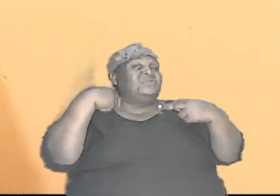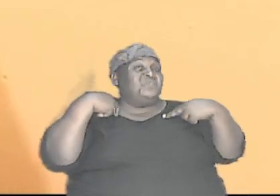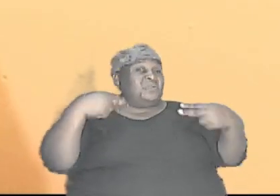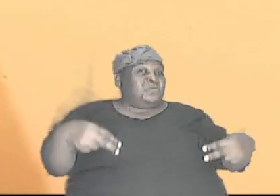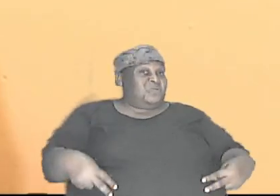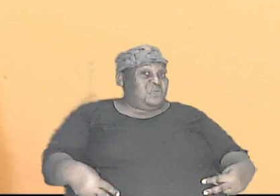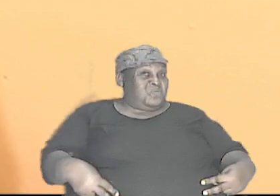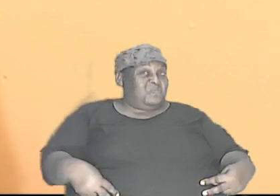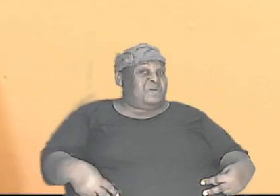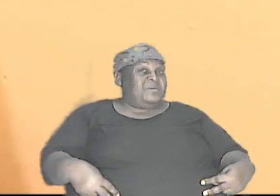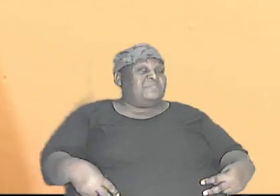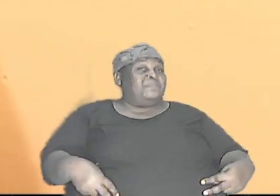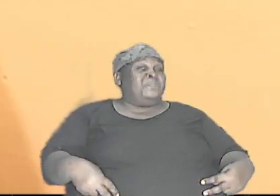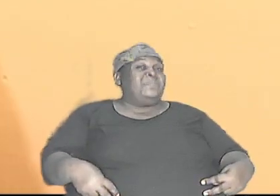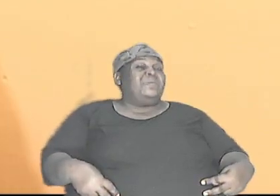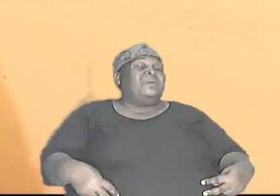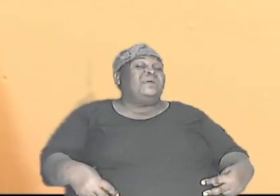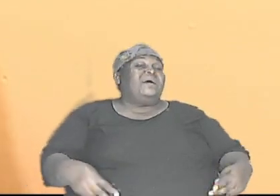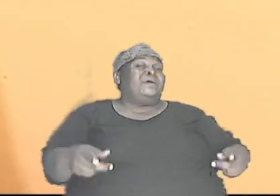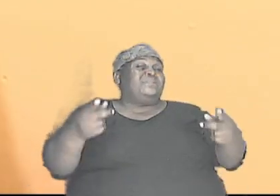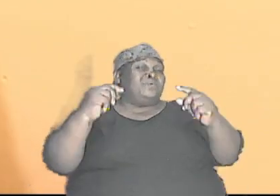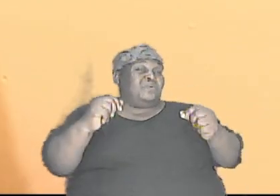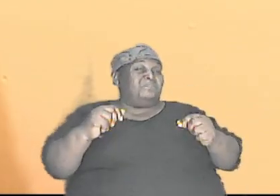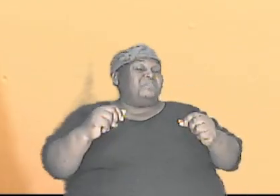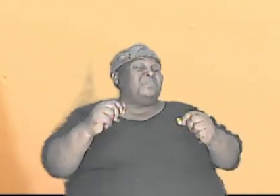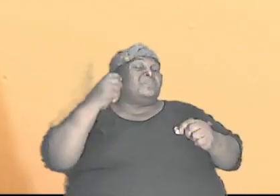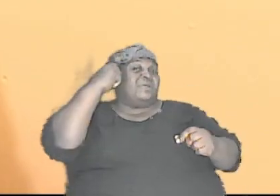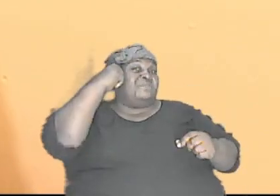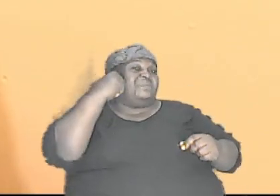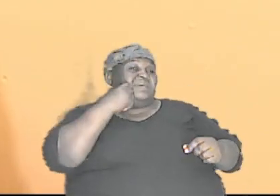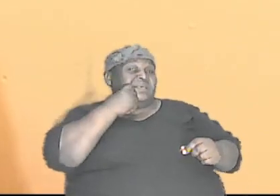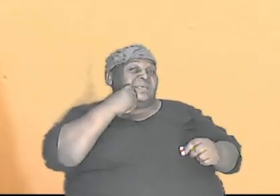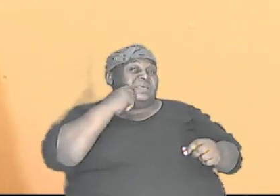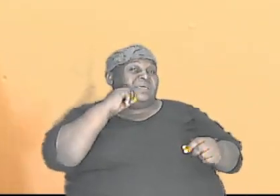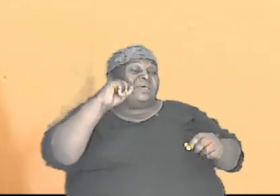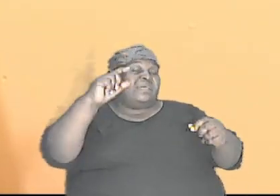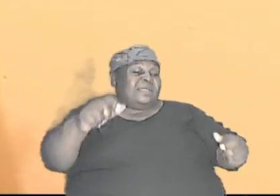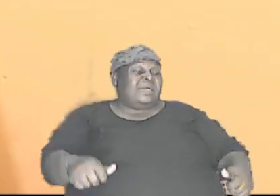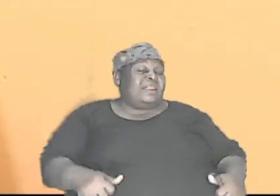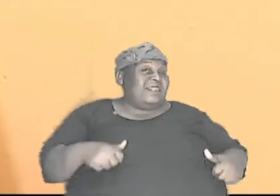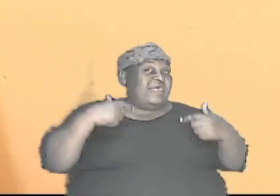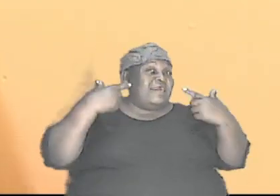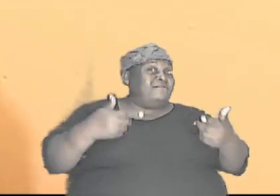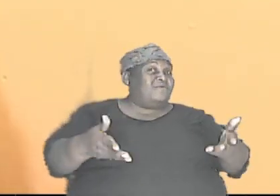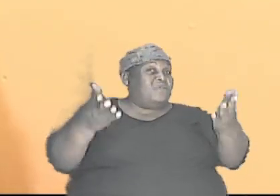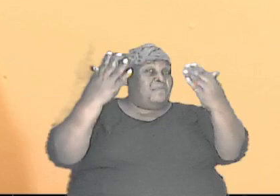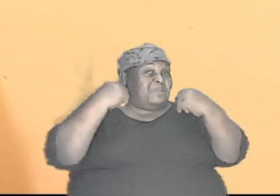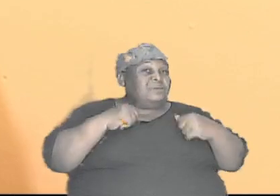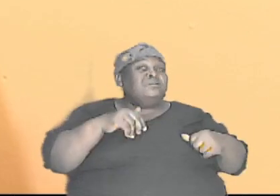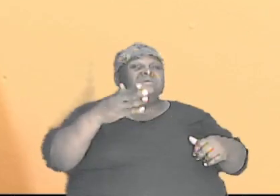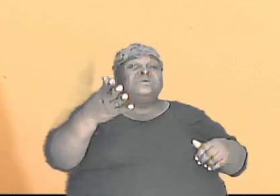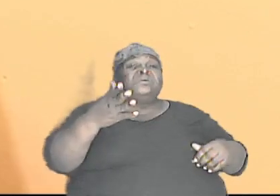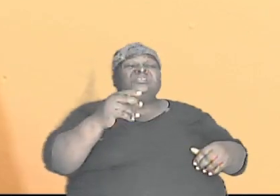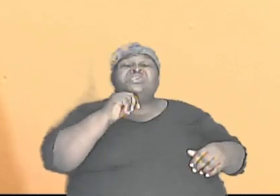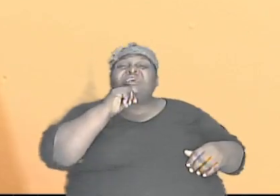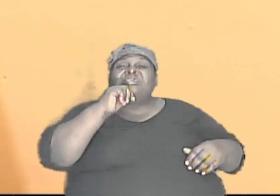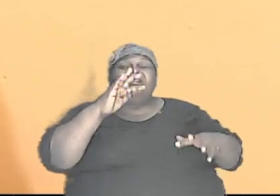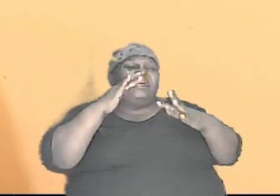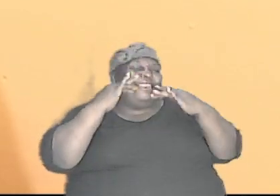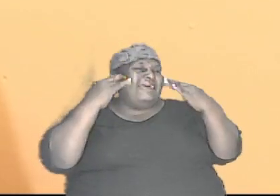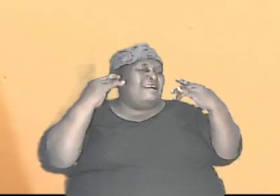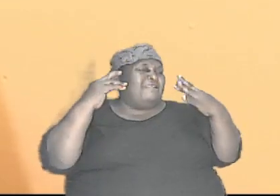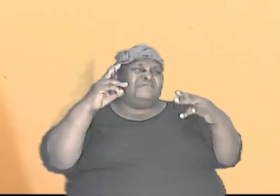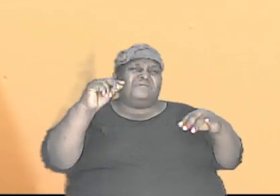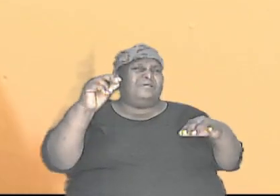they mated and then life and intelligence came into them and I am not laughing at anybody but I am just